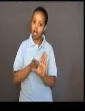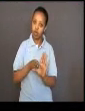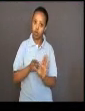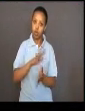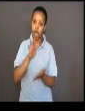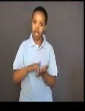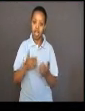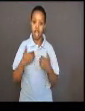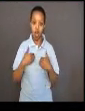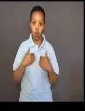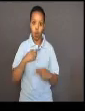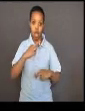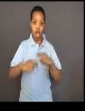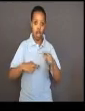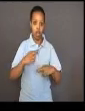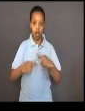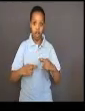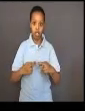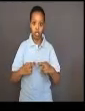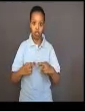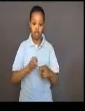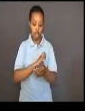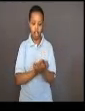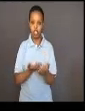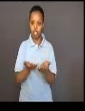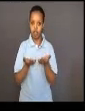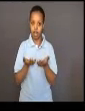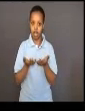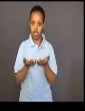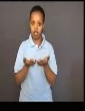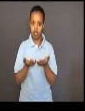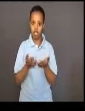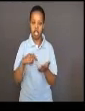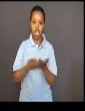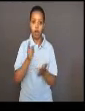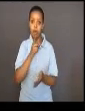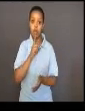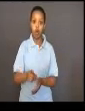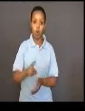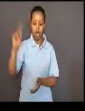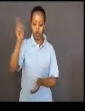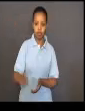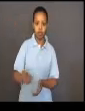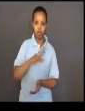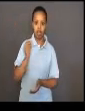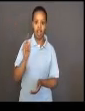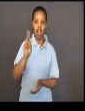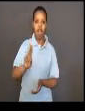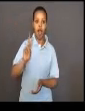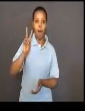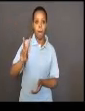needed energy in the form of lightning or ultraviolet light.